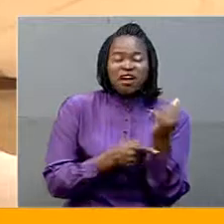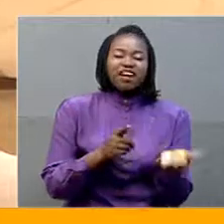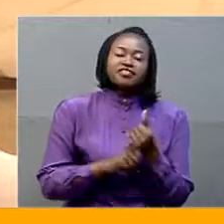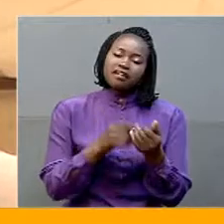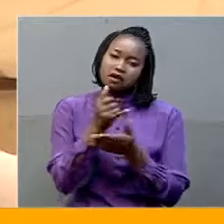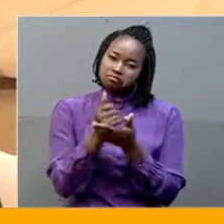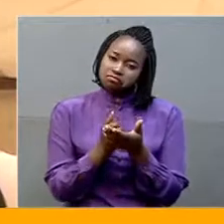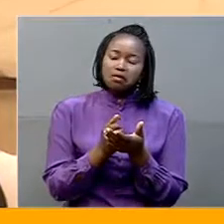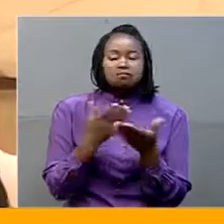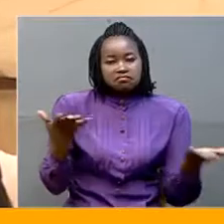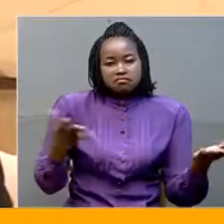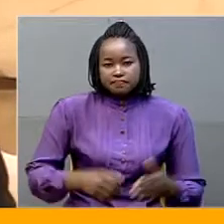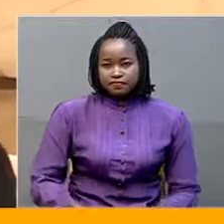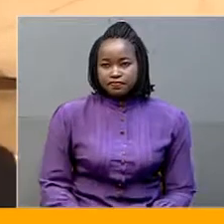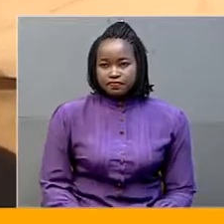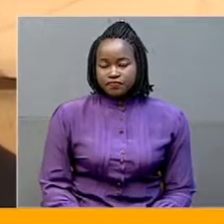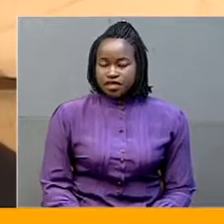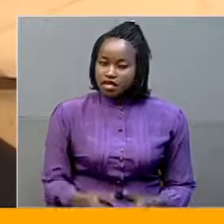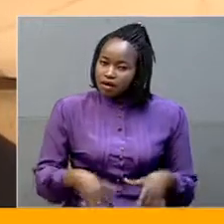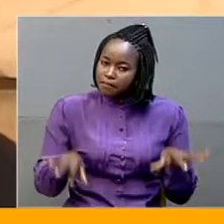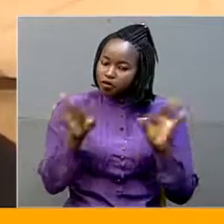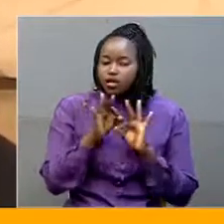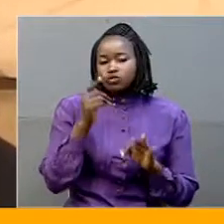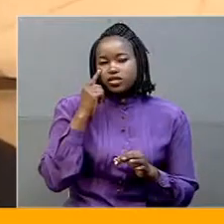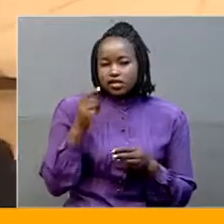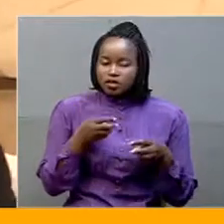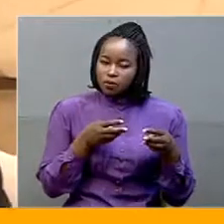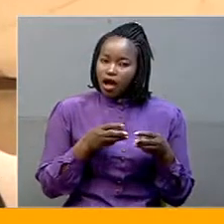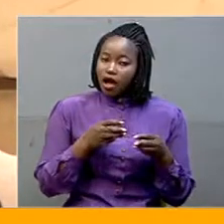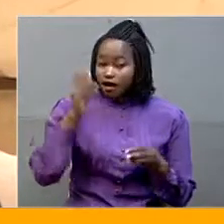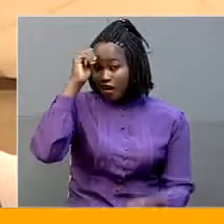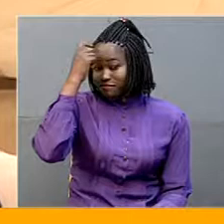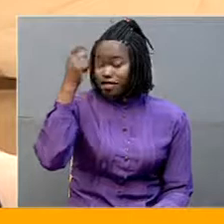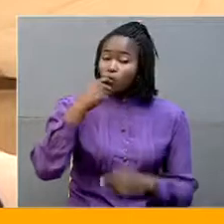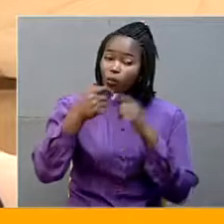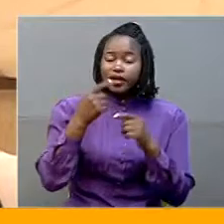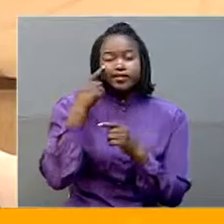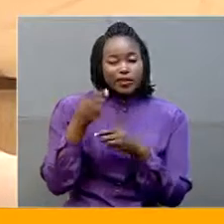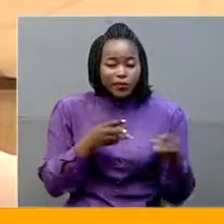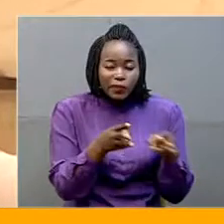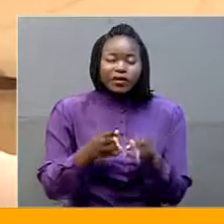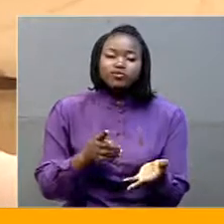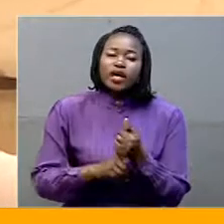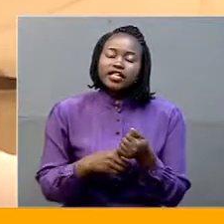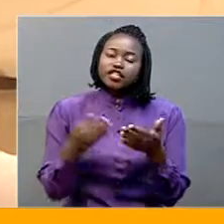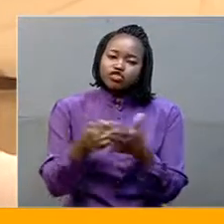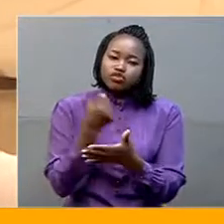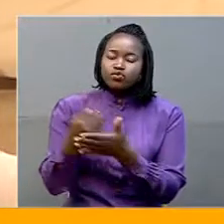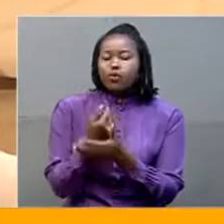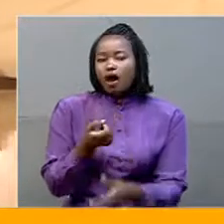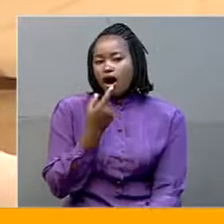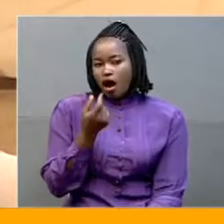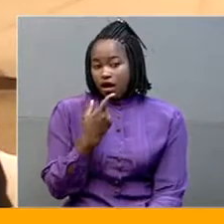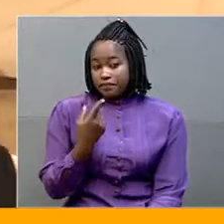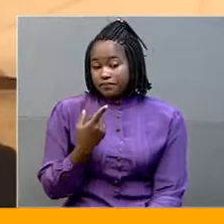to find ways of getting new drugs and even eliminating those who have been infected.